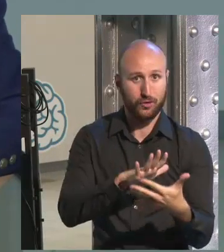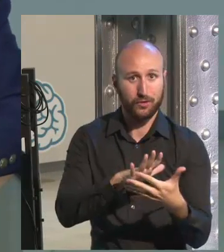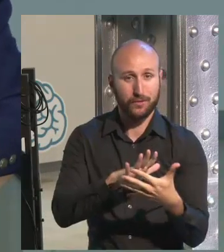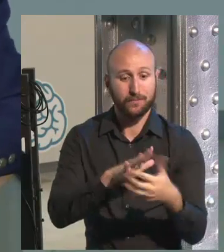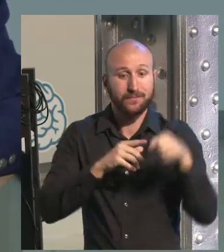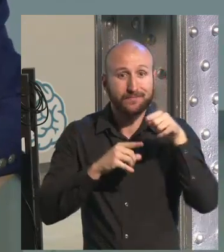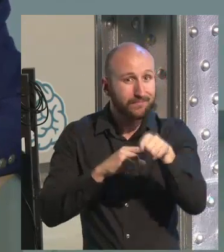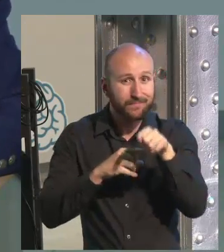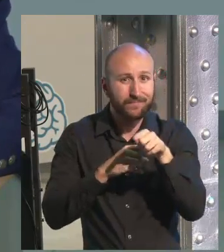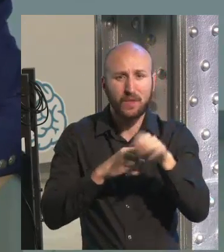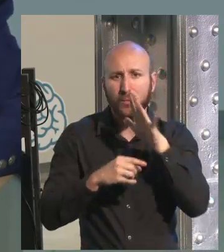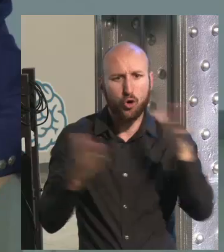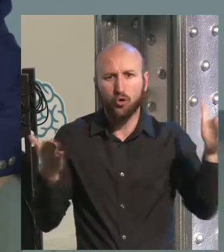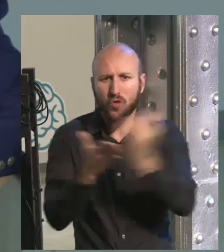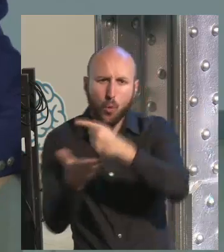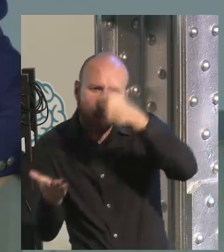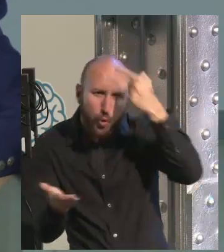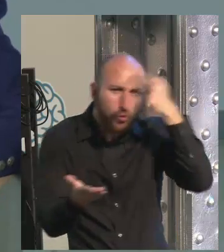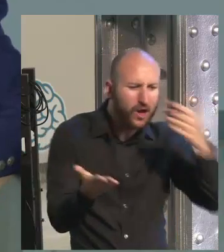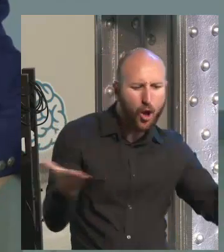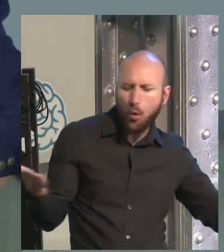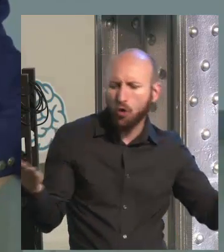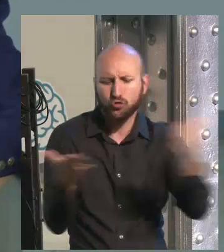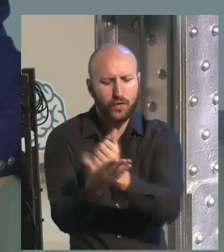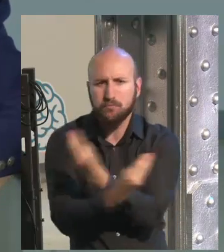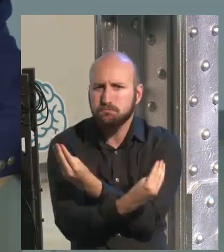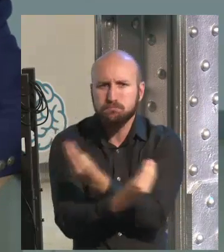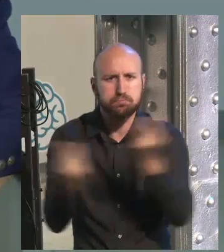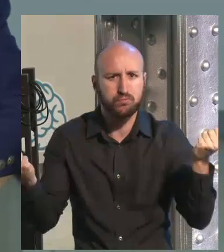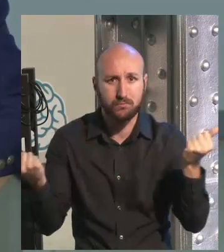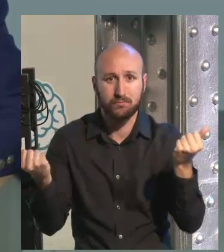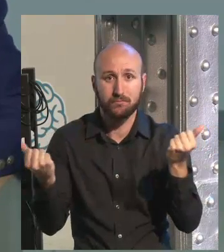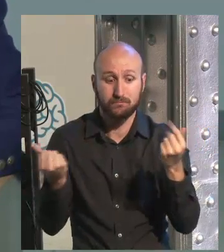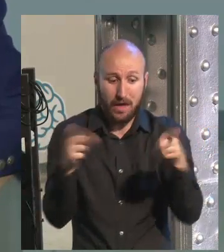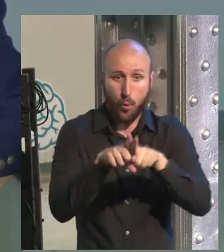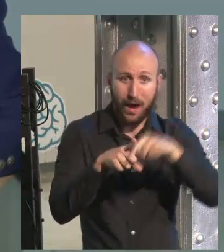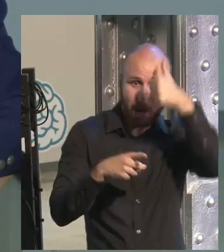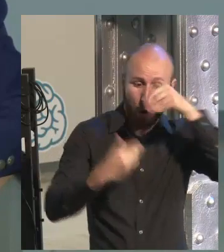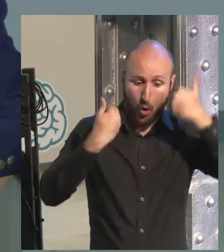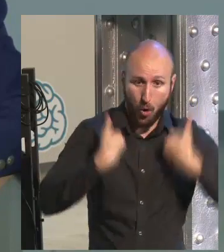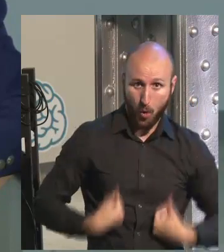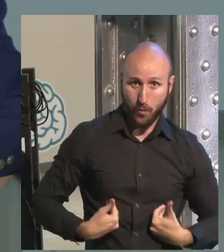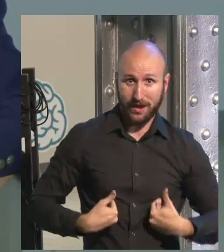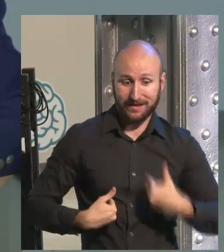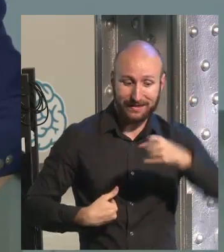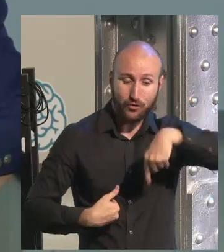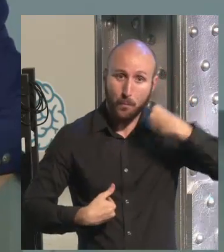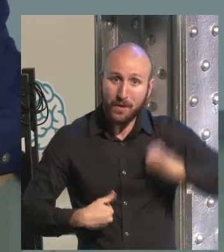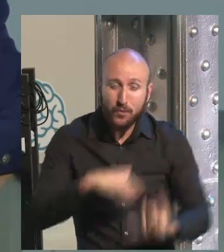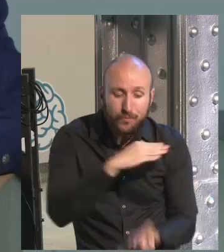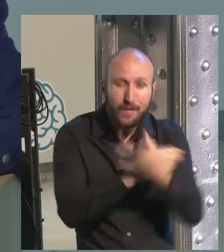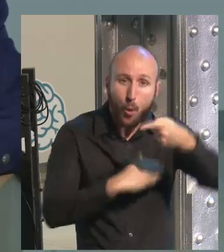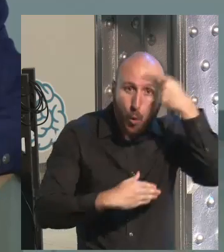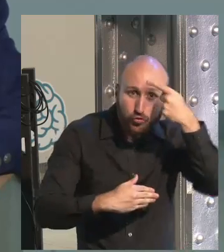period because all the cultures are mortal elements